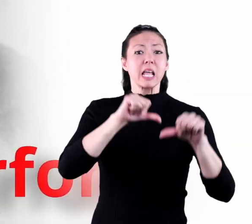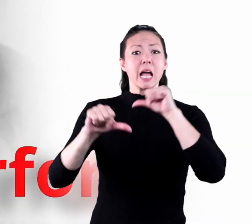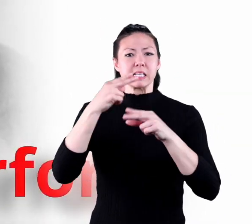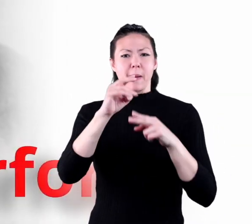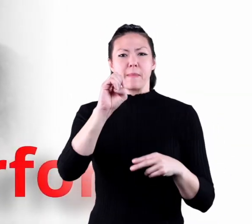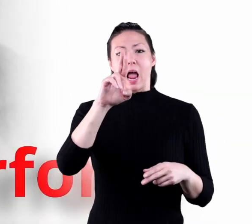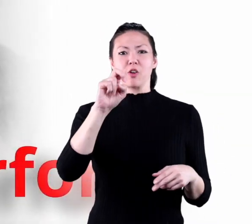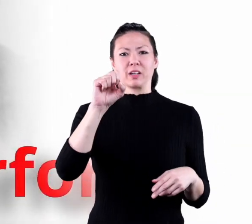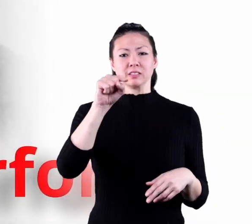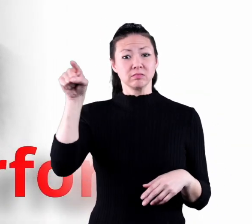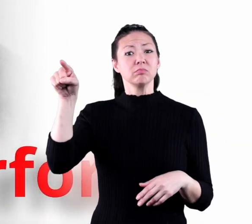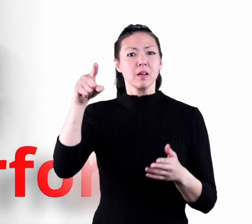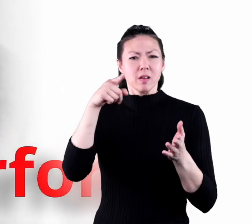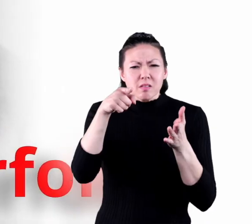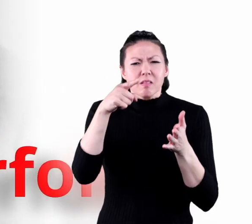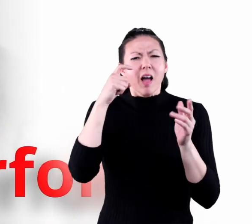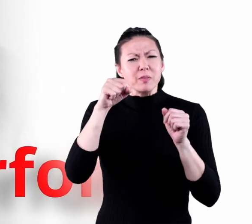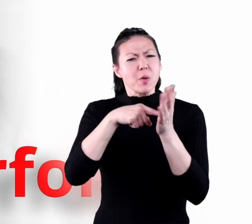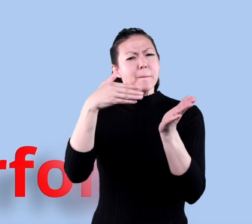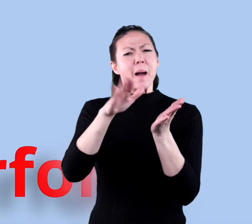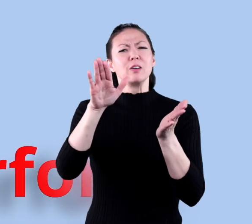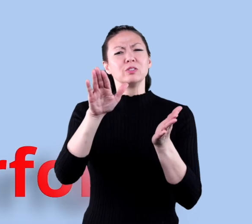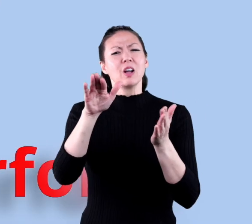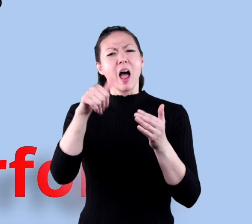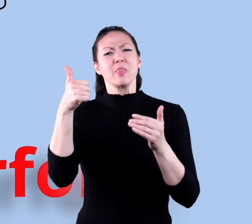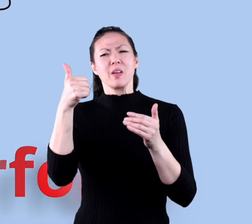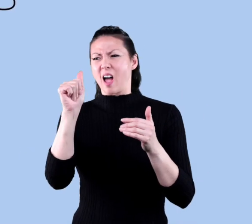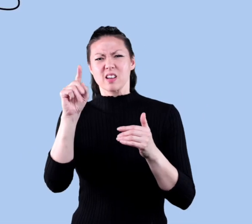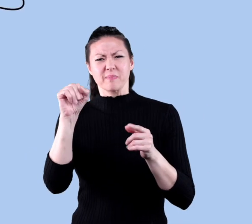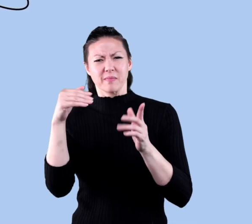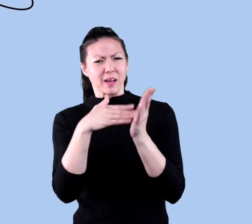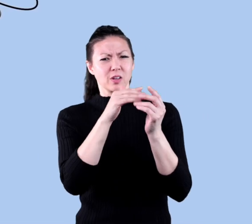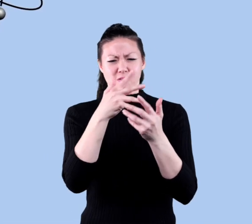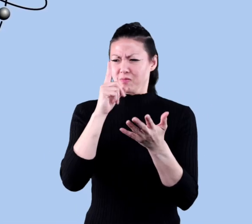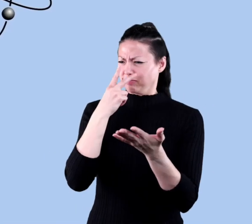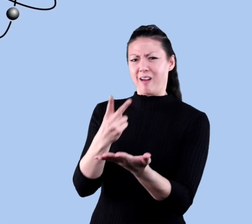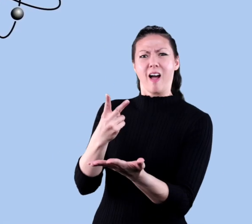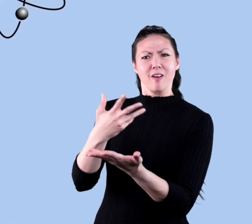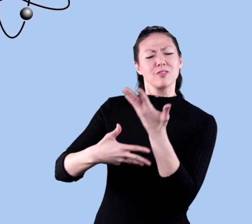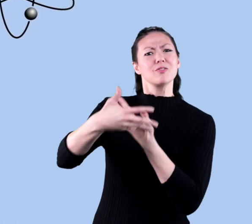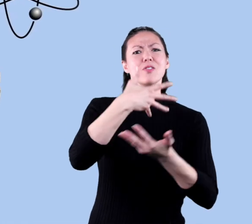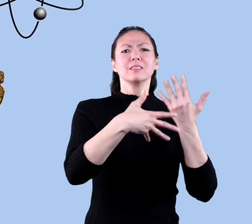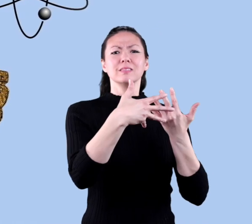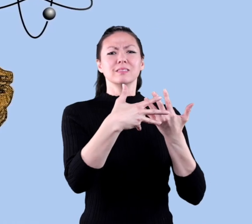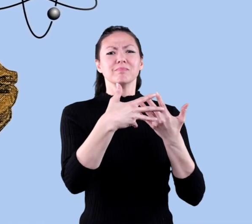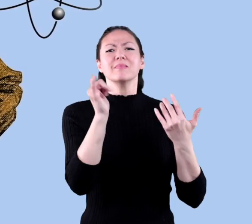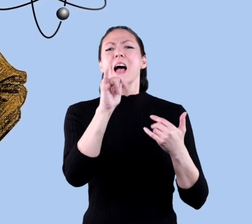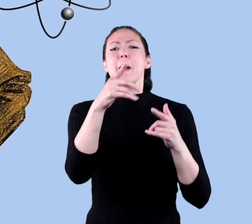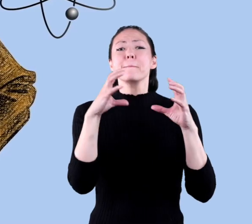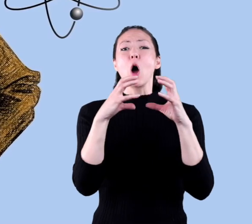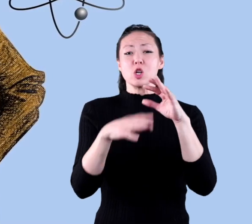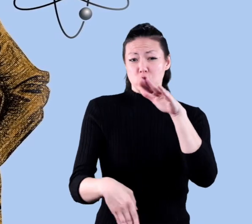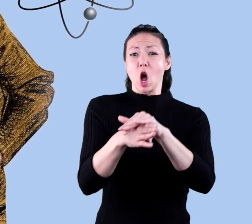a scientist named Ernest Rutherford was able to bounce other small particles off of atoms and witness the interaction. It was